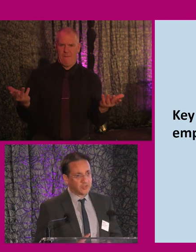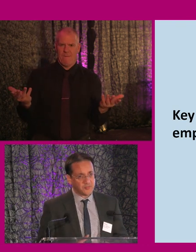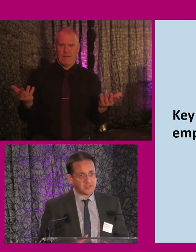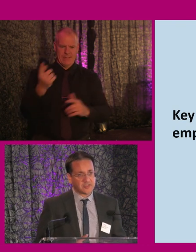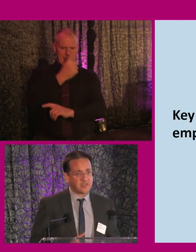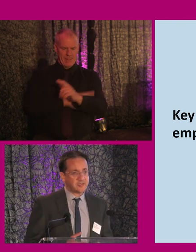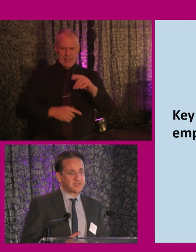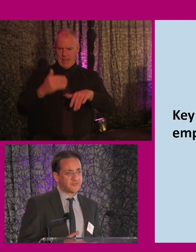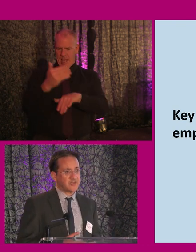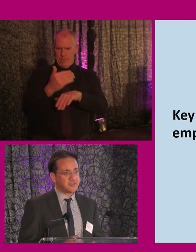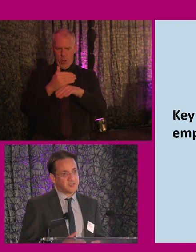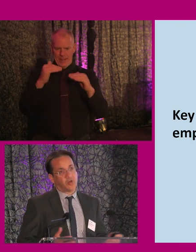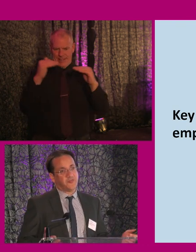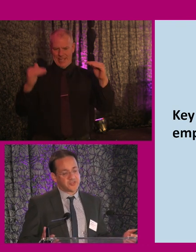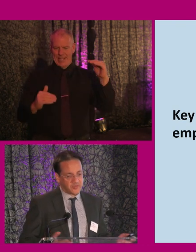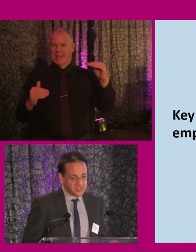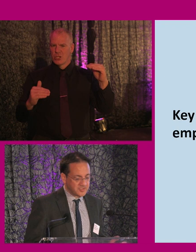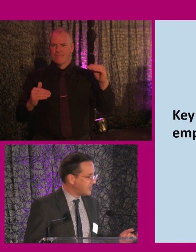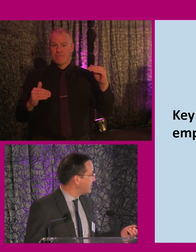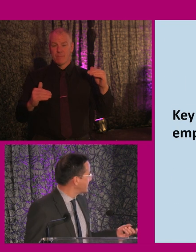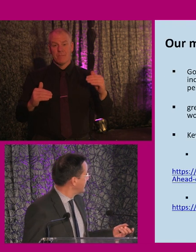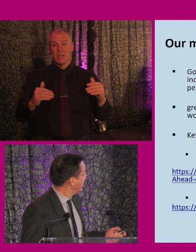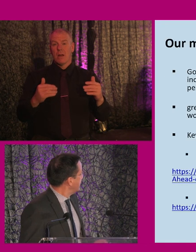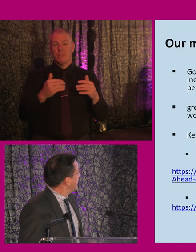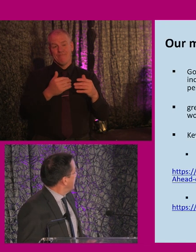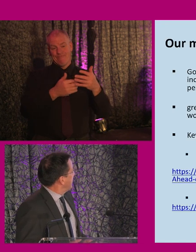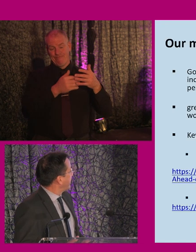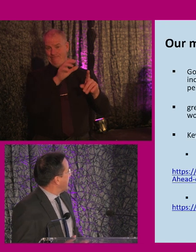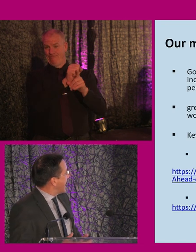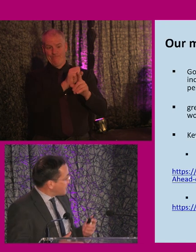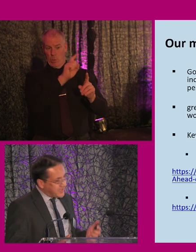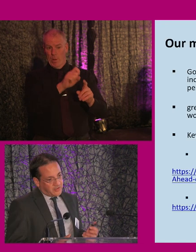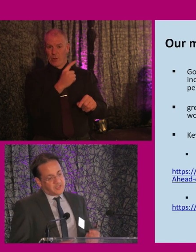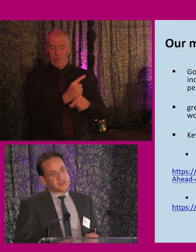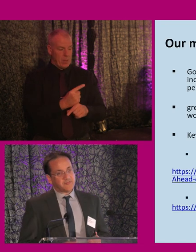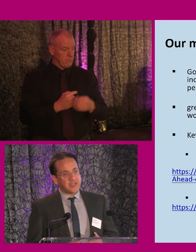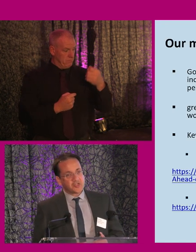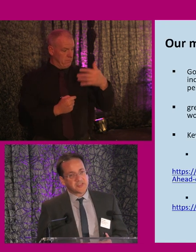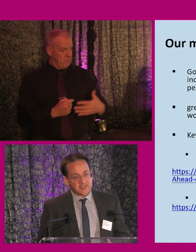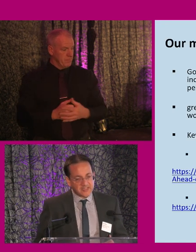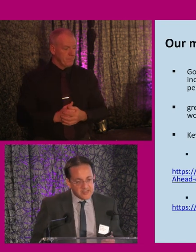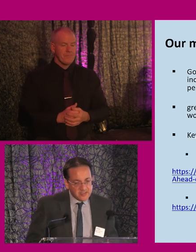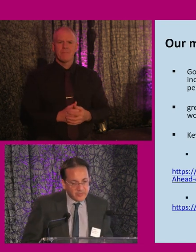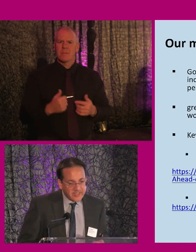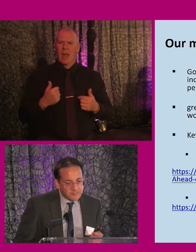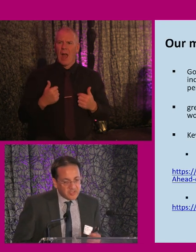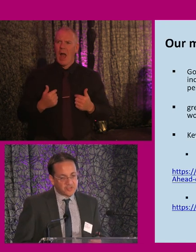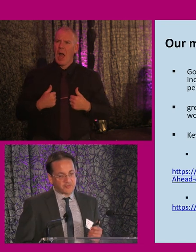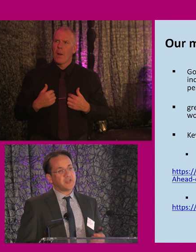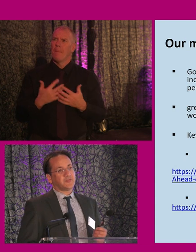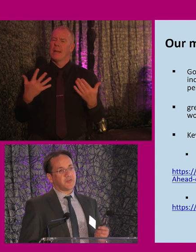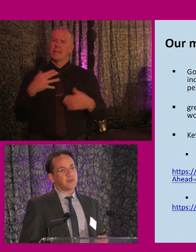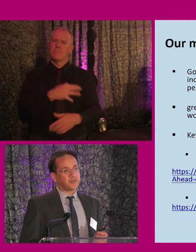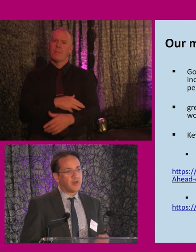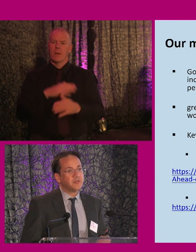employment's disadvantage? The obvious question to ask. So our main argument in relation to this is that we need a much